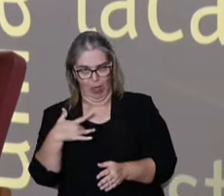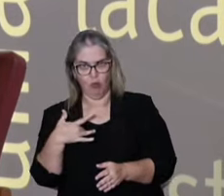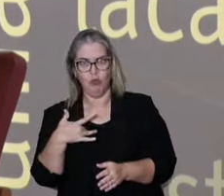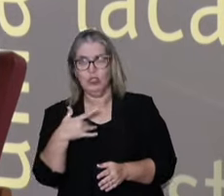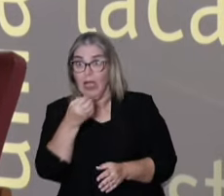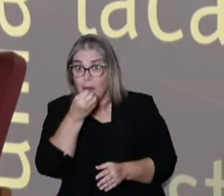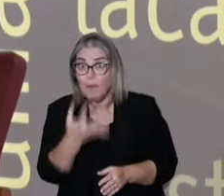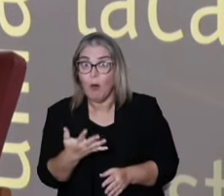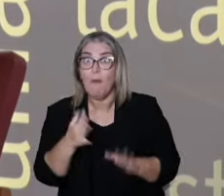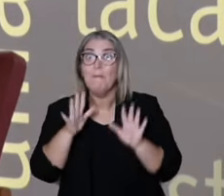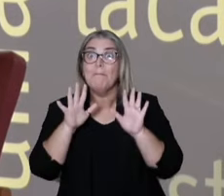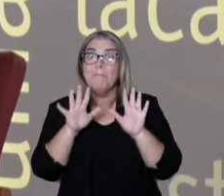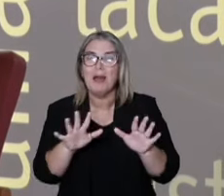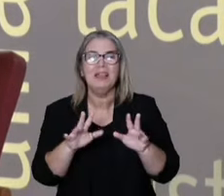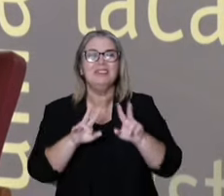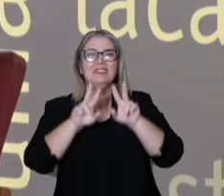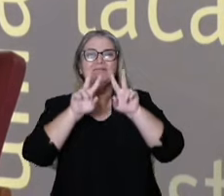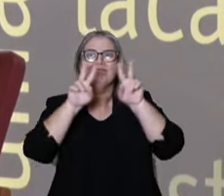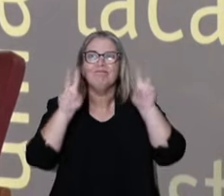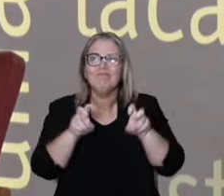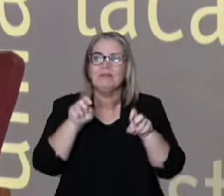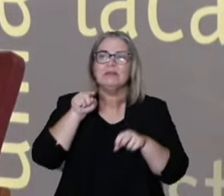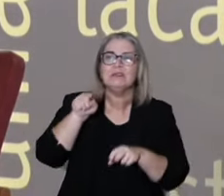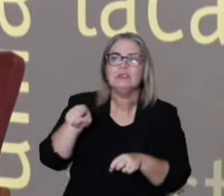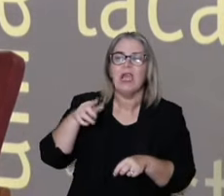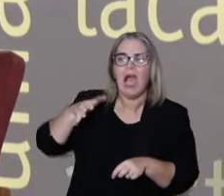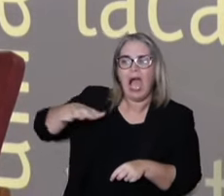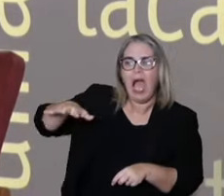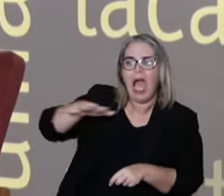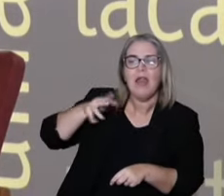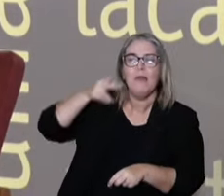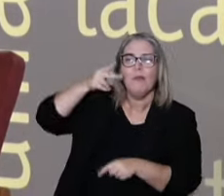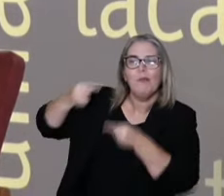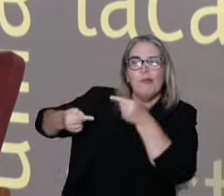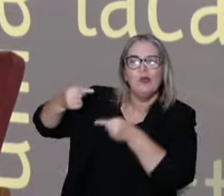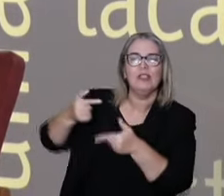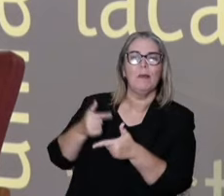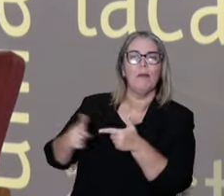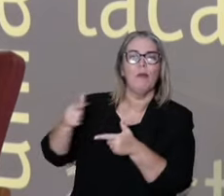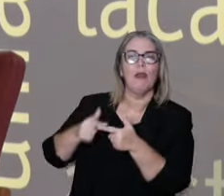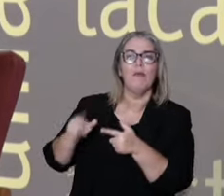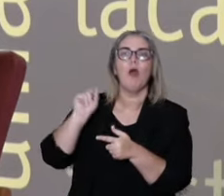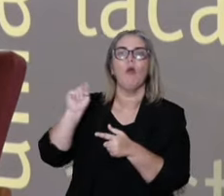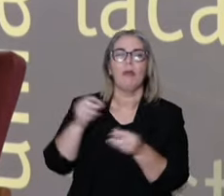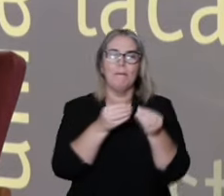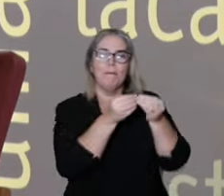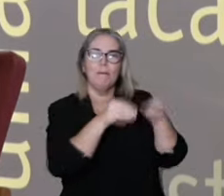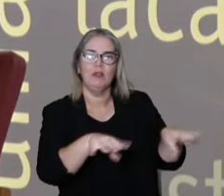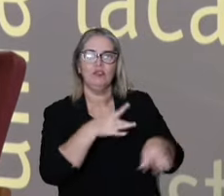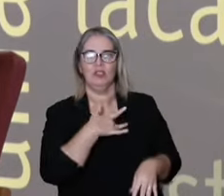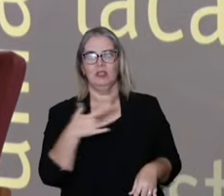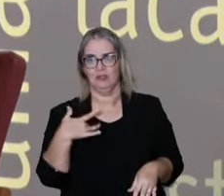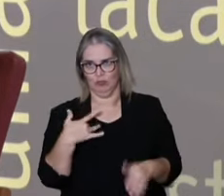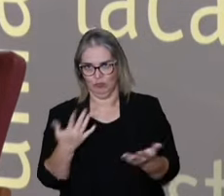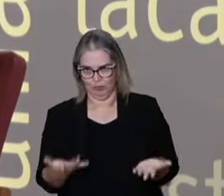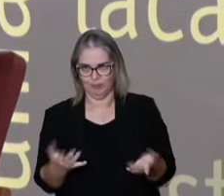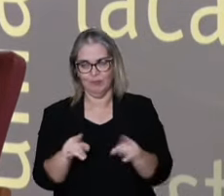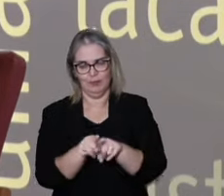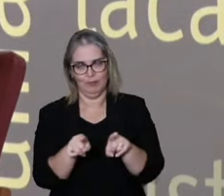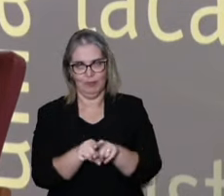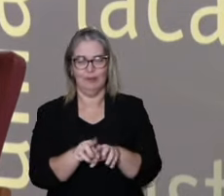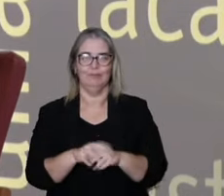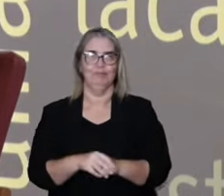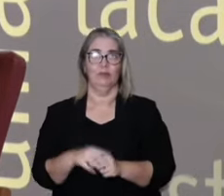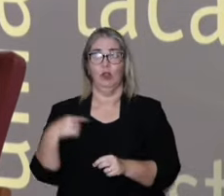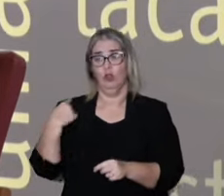system is, it is palliative when these policies have any difficulties. So this is a